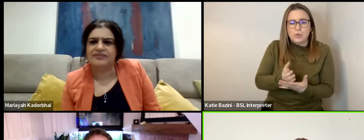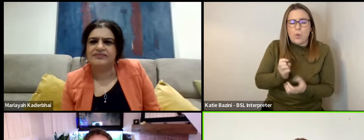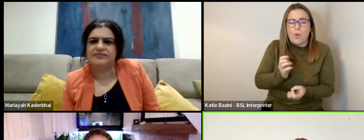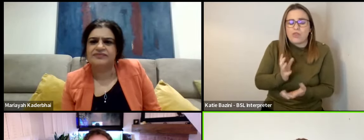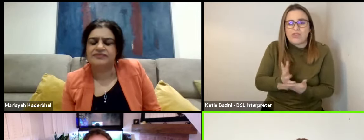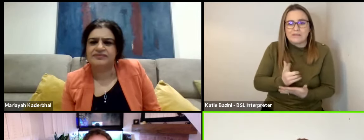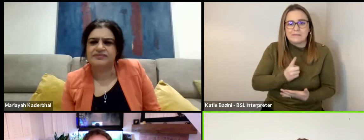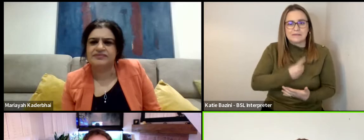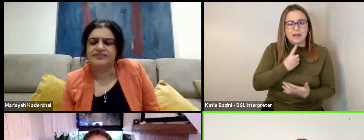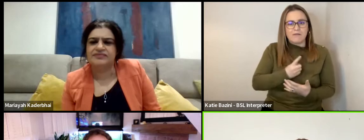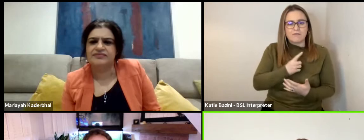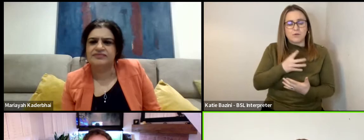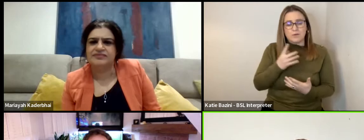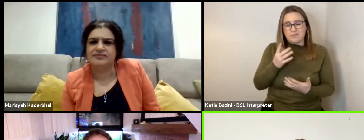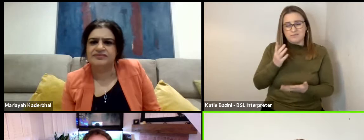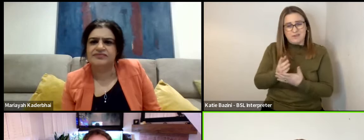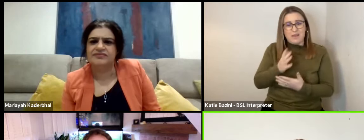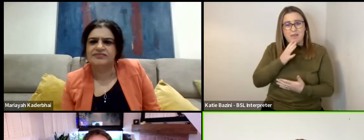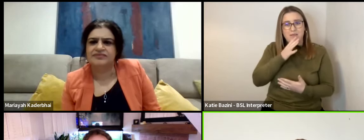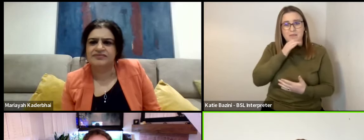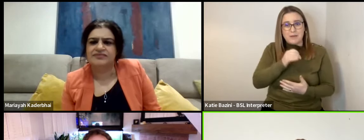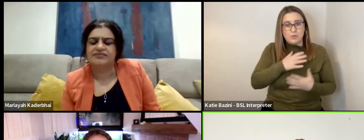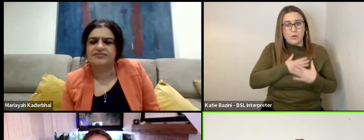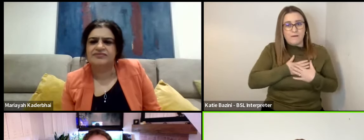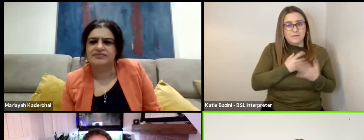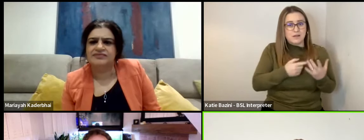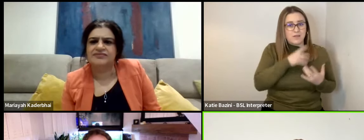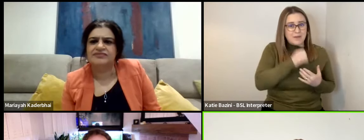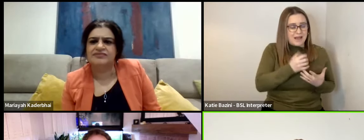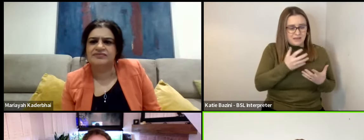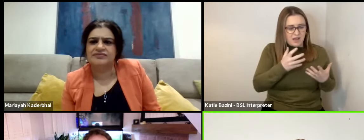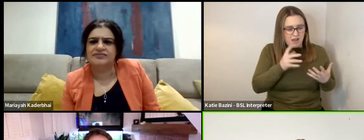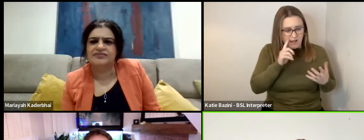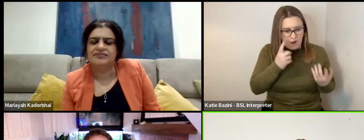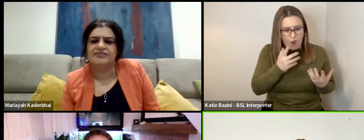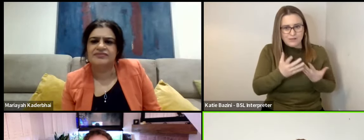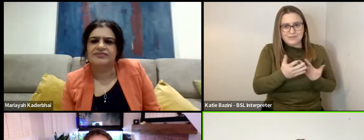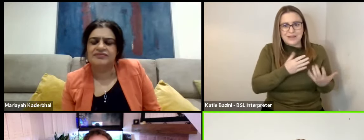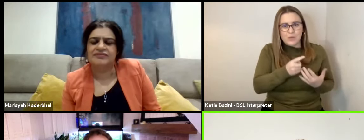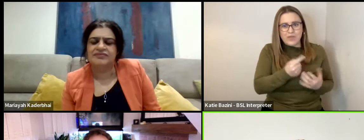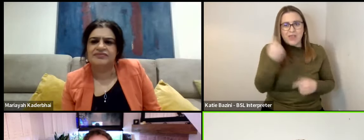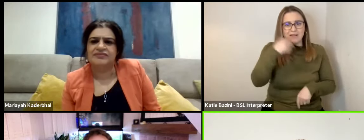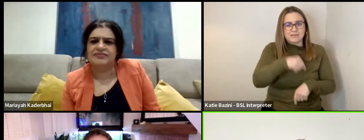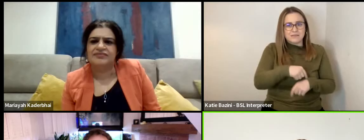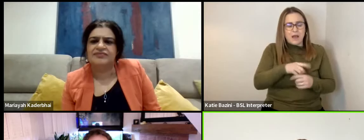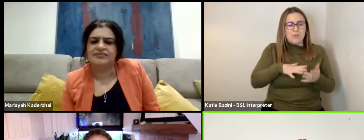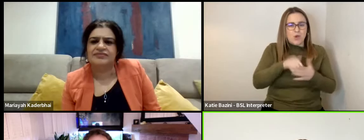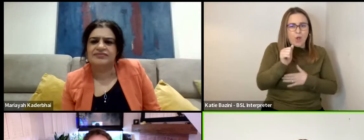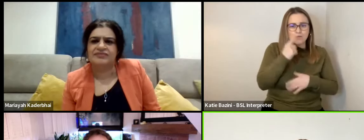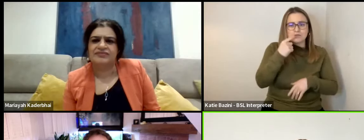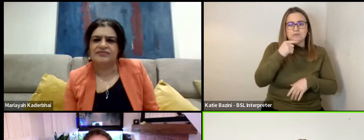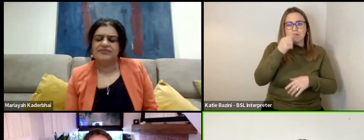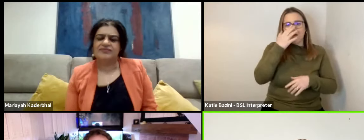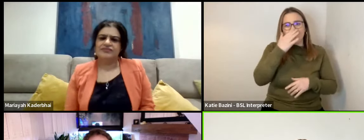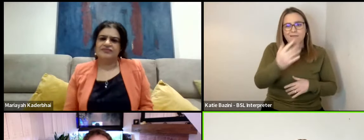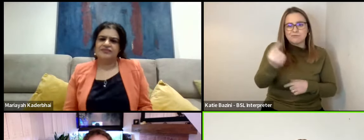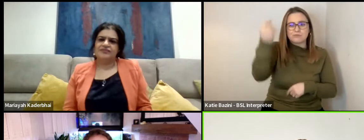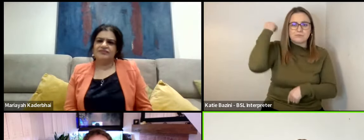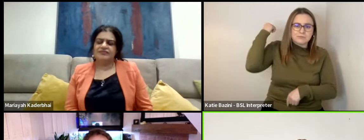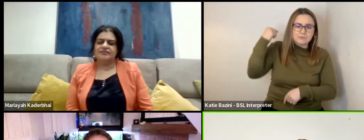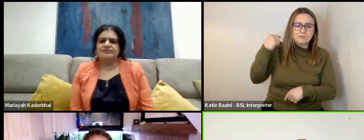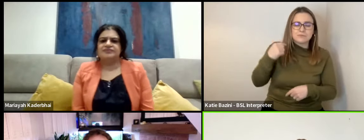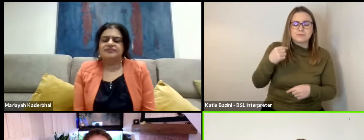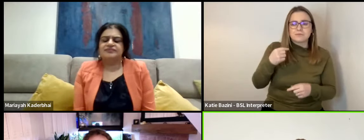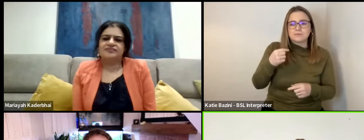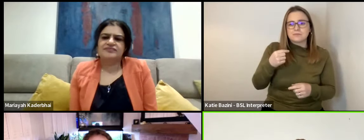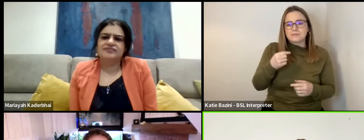self, which is a man who's loved another man and doesn't know where to place that in the world. And the time he lives in and the culture he's in, but also